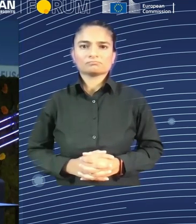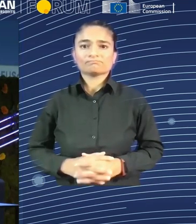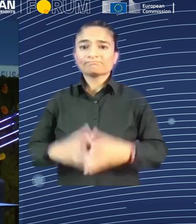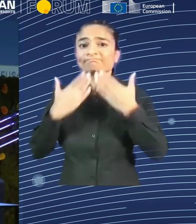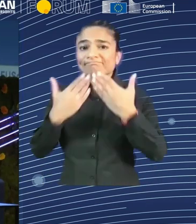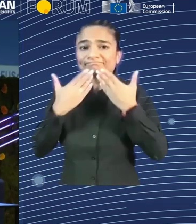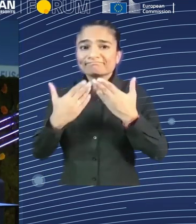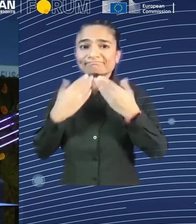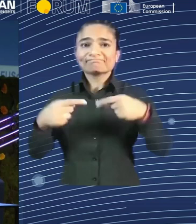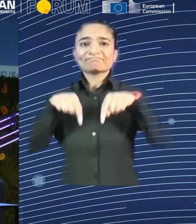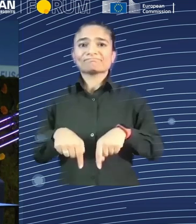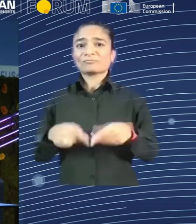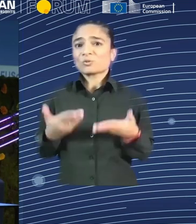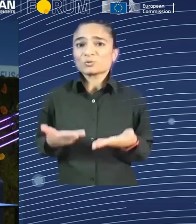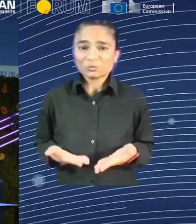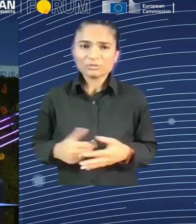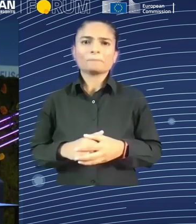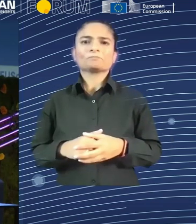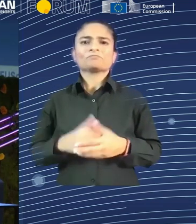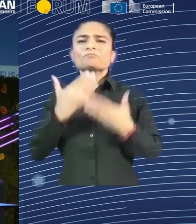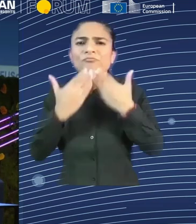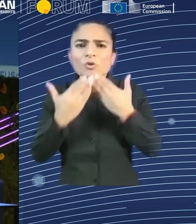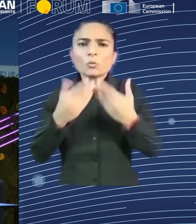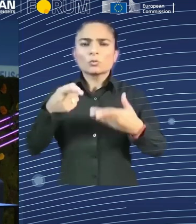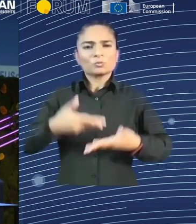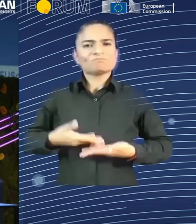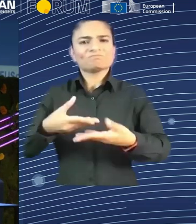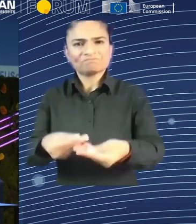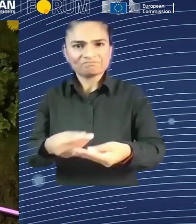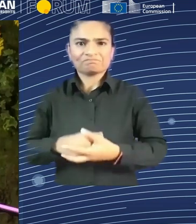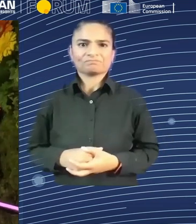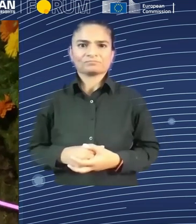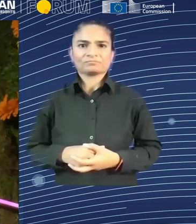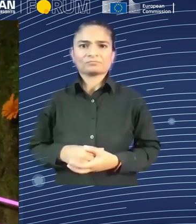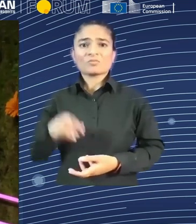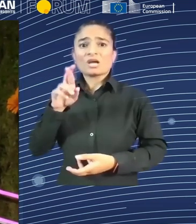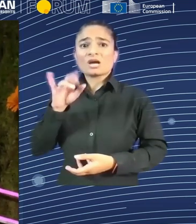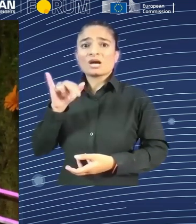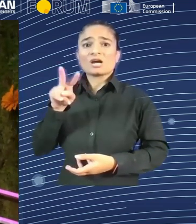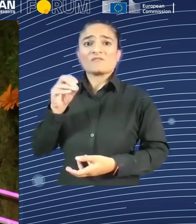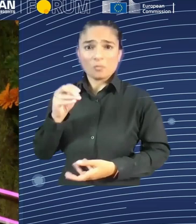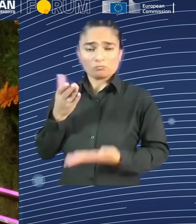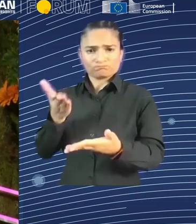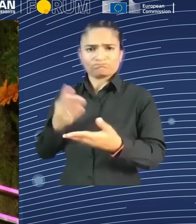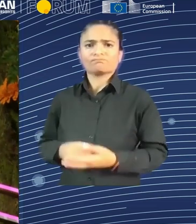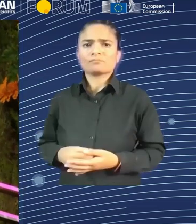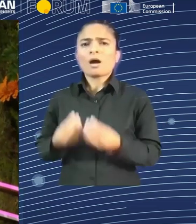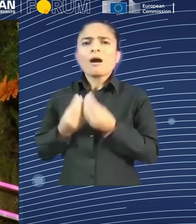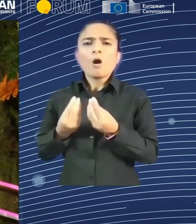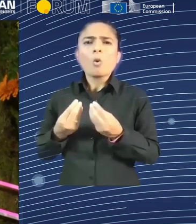let's start with how is technology reshaping society in your constituency? What changes do you observe